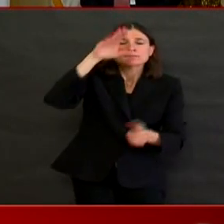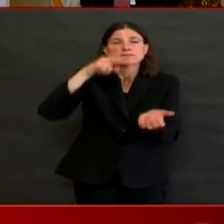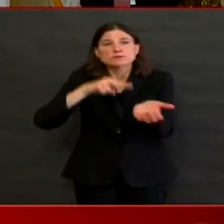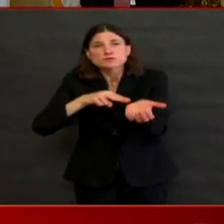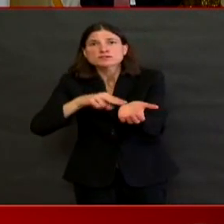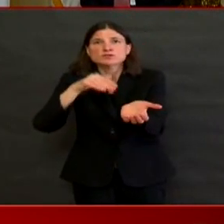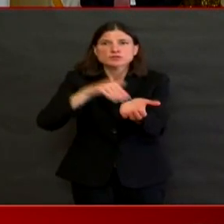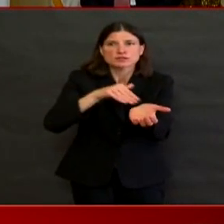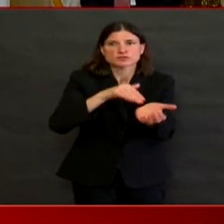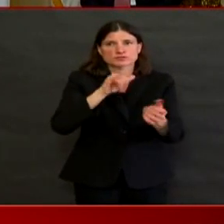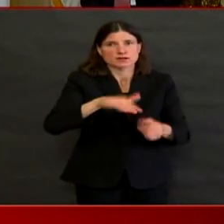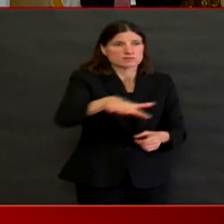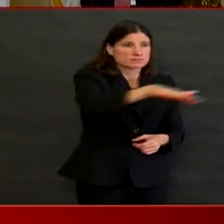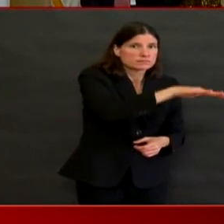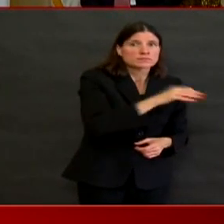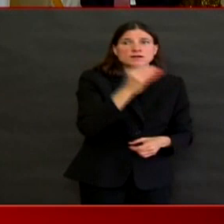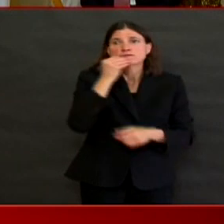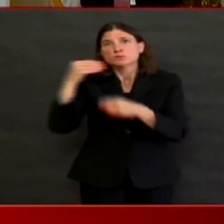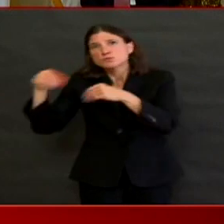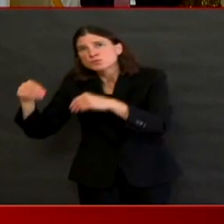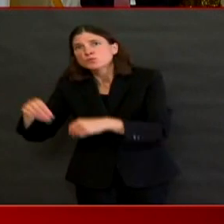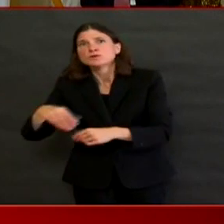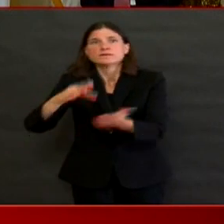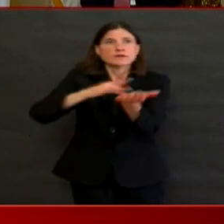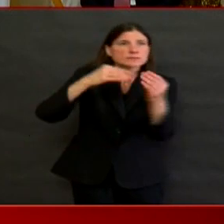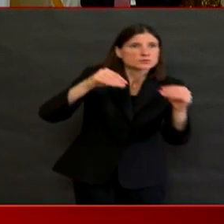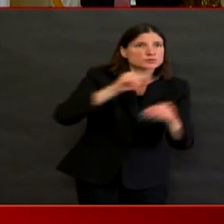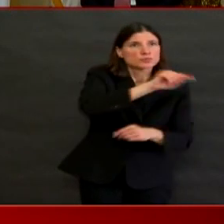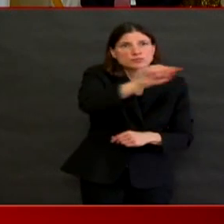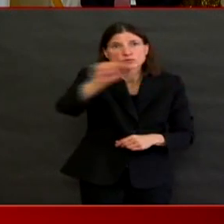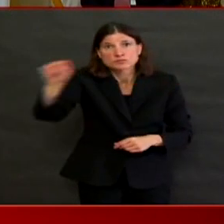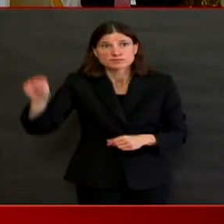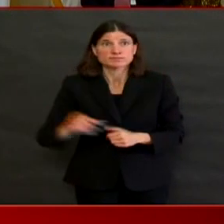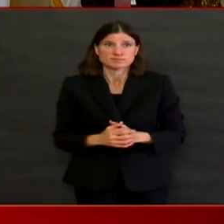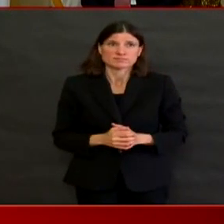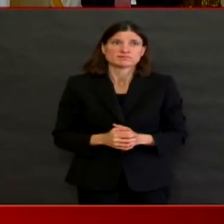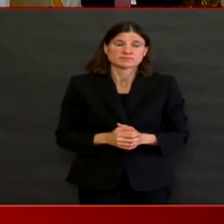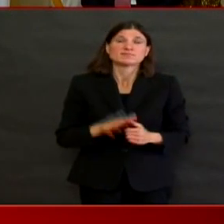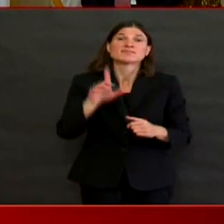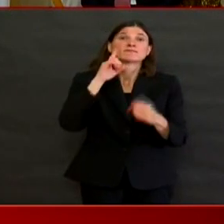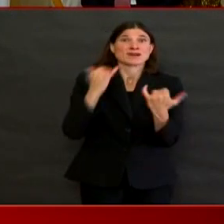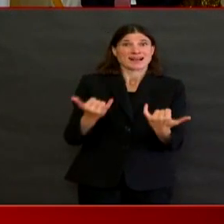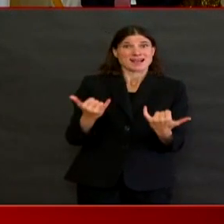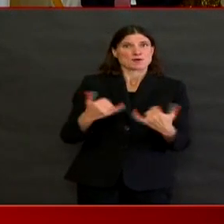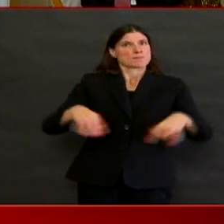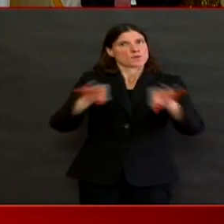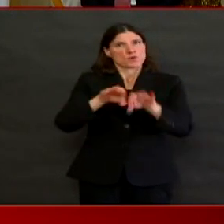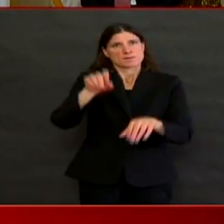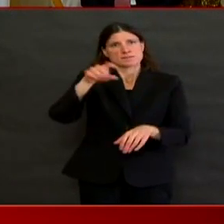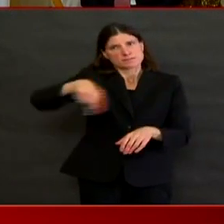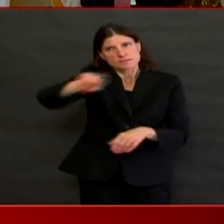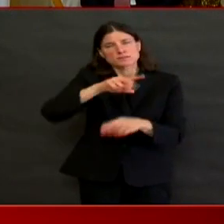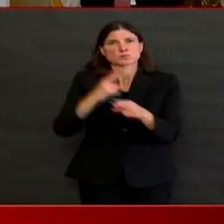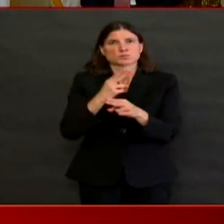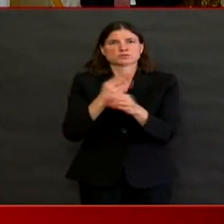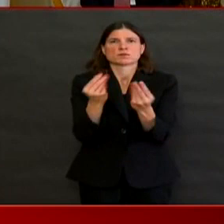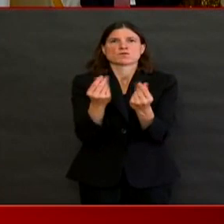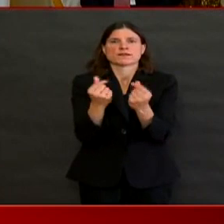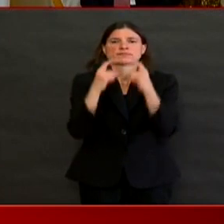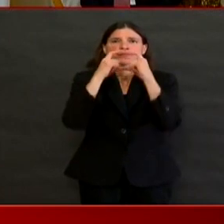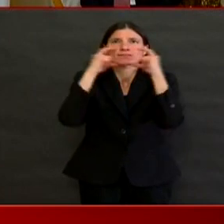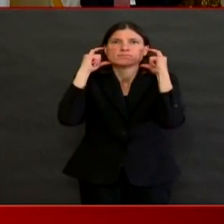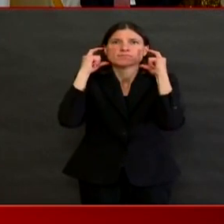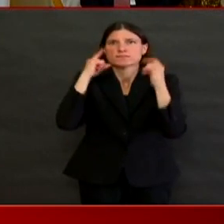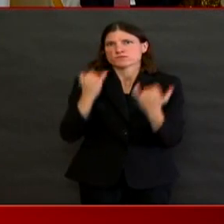the face cloth coverings is an effective way to go forward as you are, um, doing the critical infrastructure